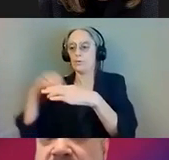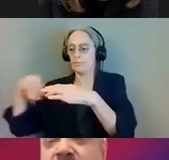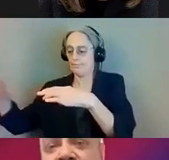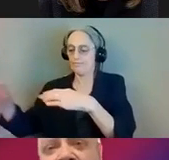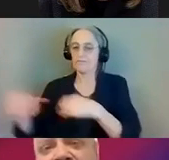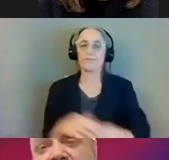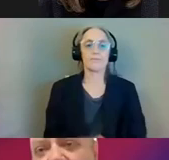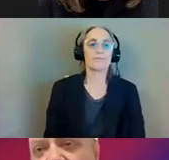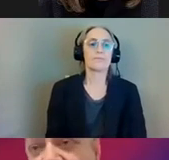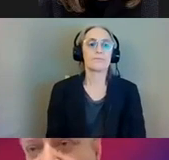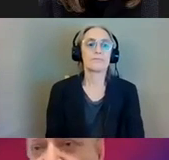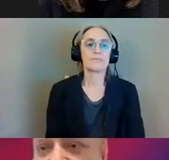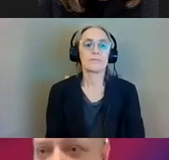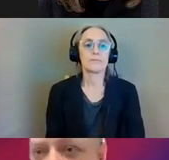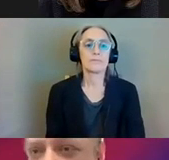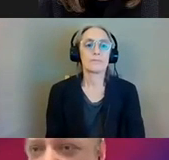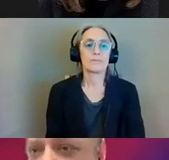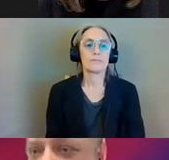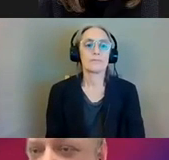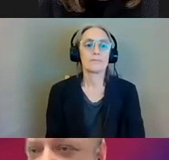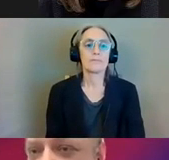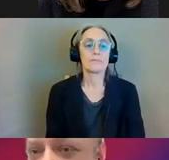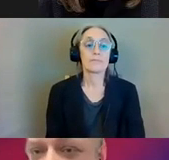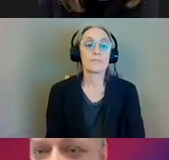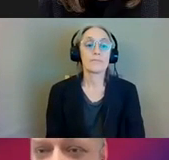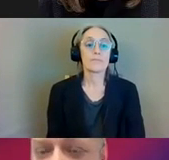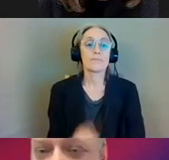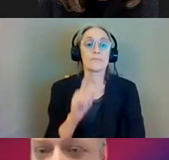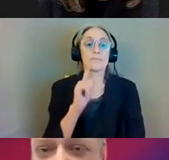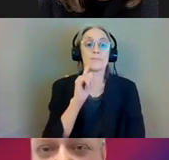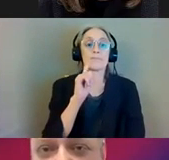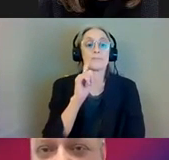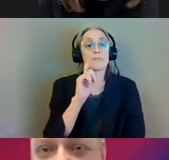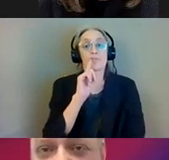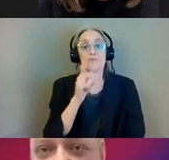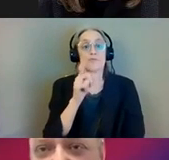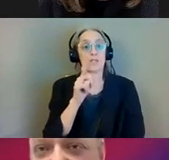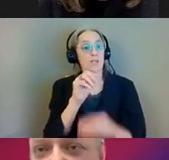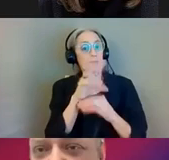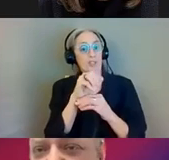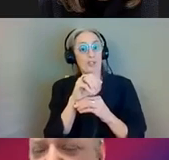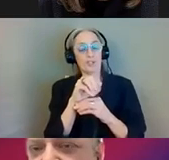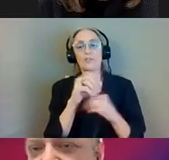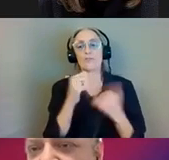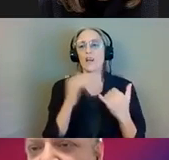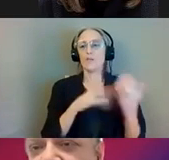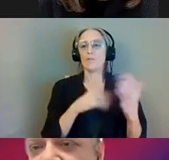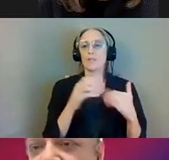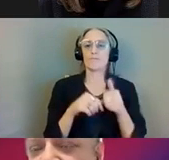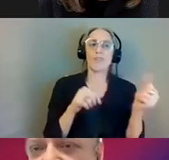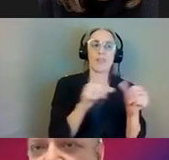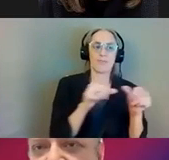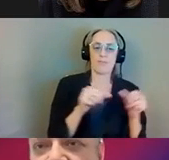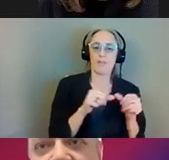here's a here's a photo of the uh the real life segments these are being built currently off-site um